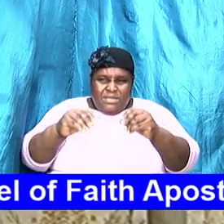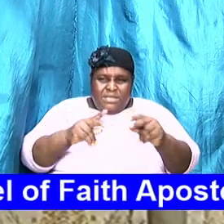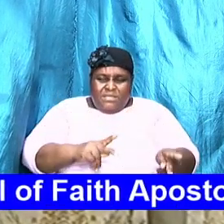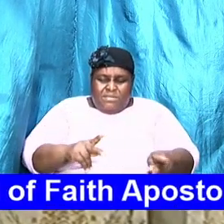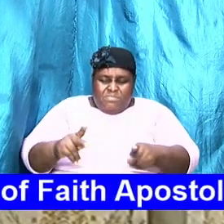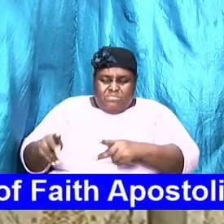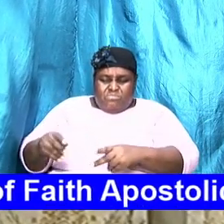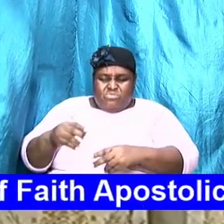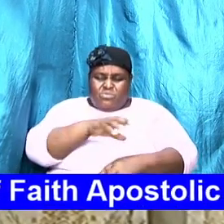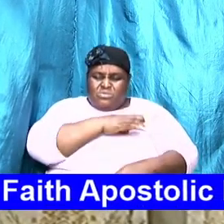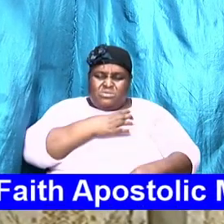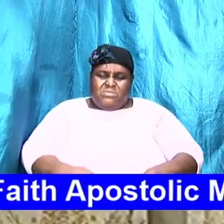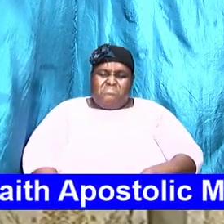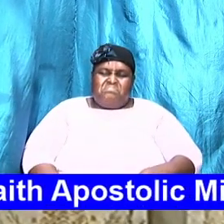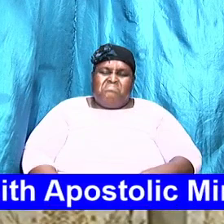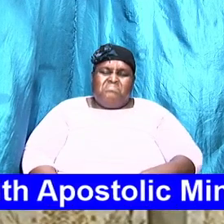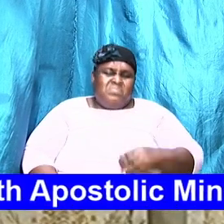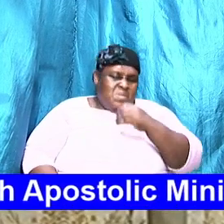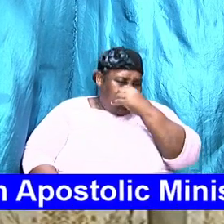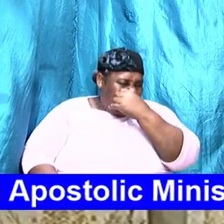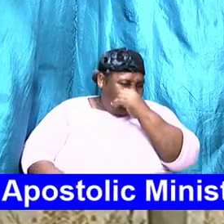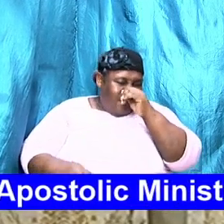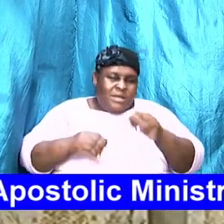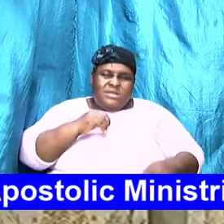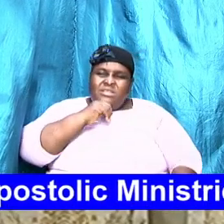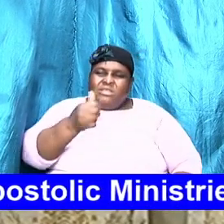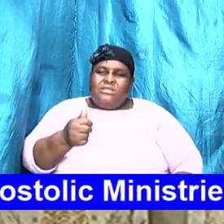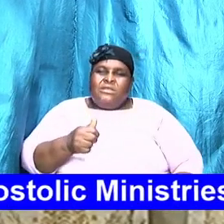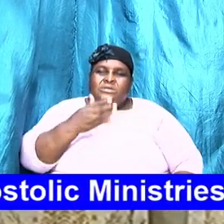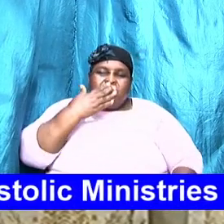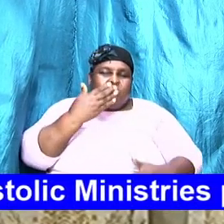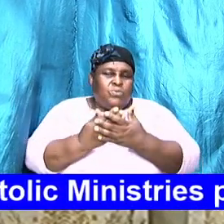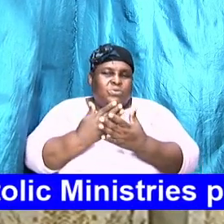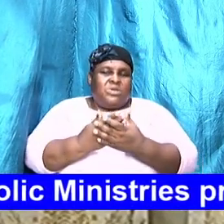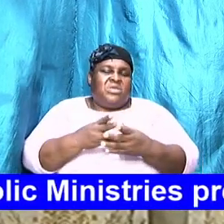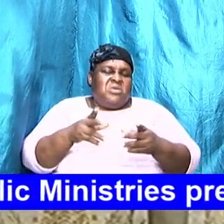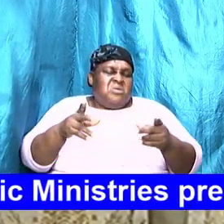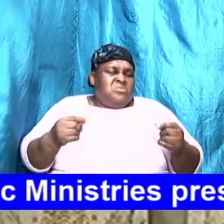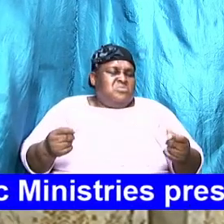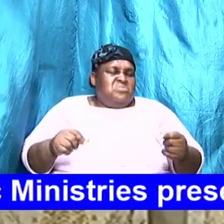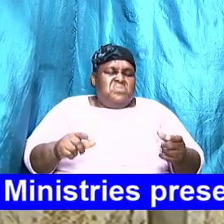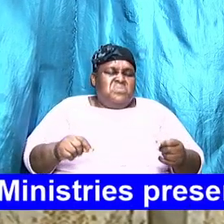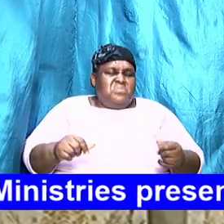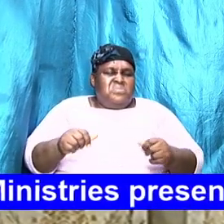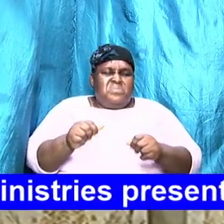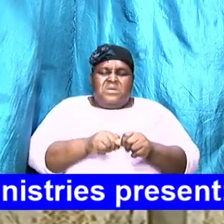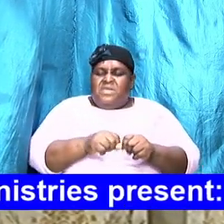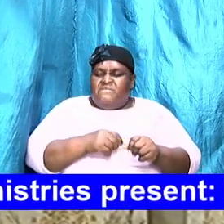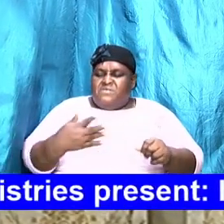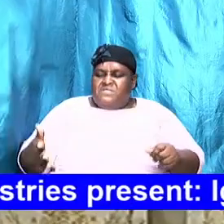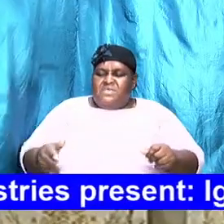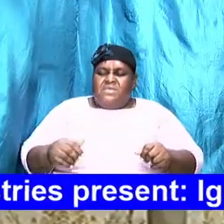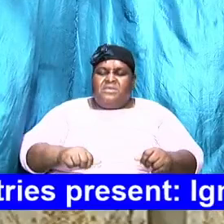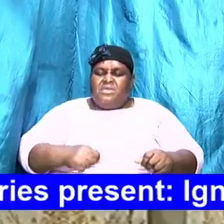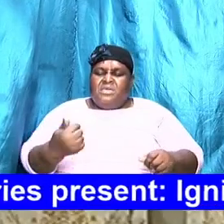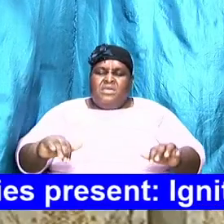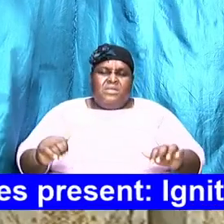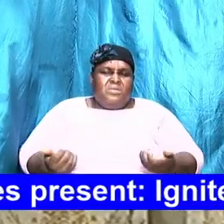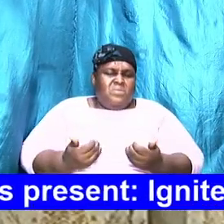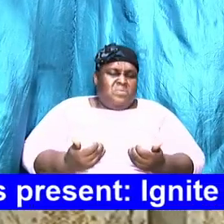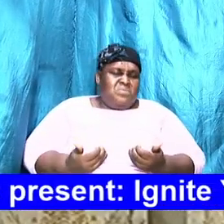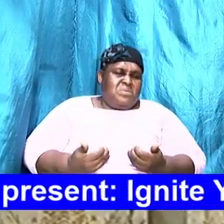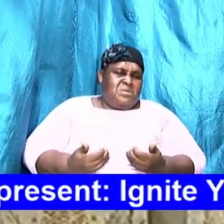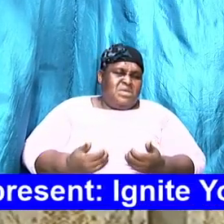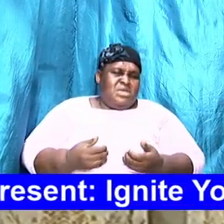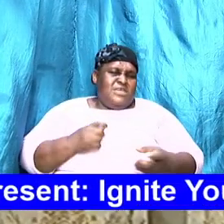sapsy movement that you can do anything anyhow contrary to how it was presented